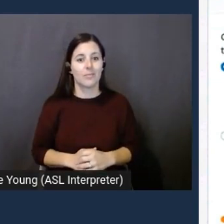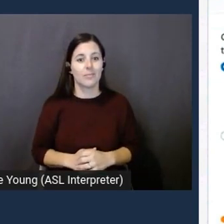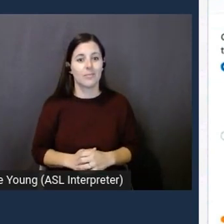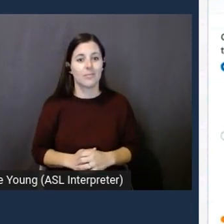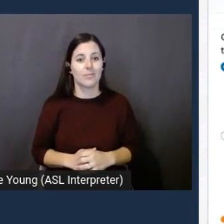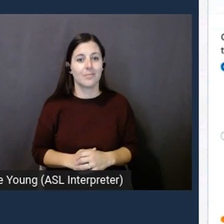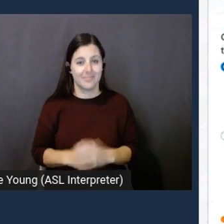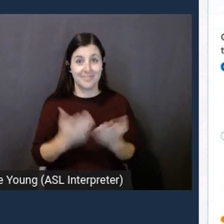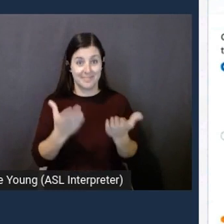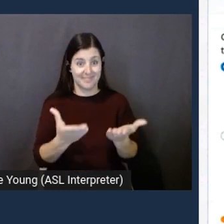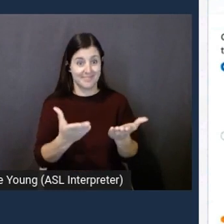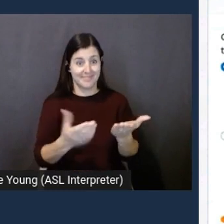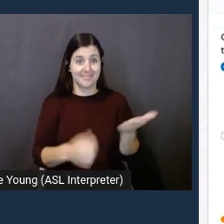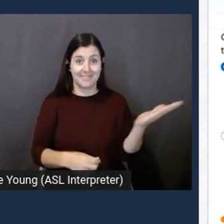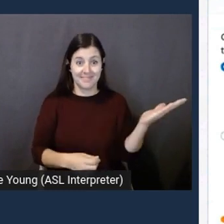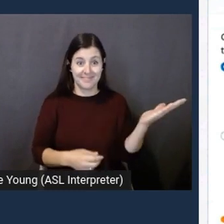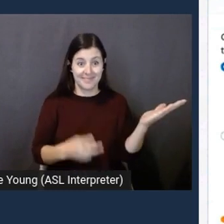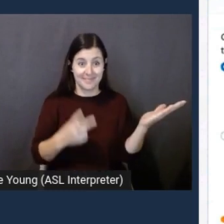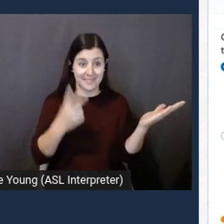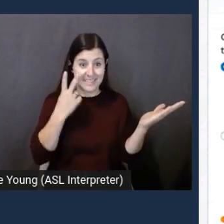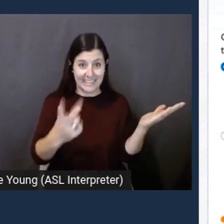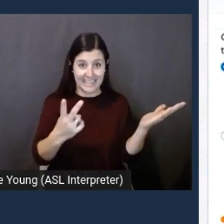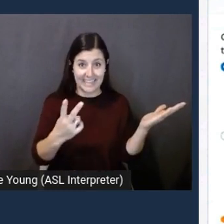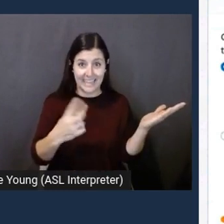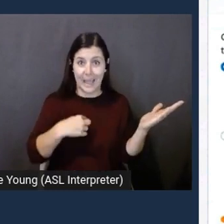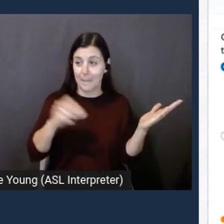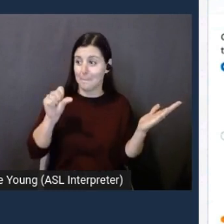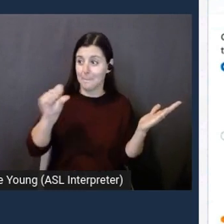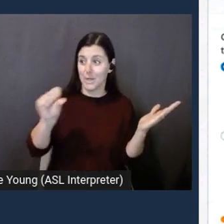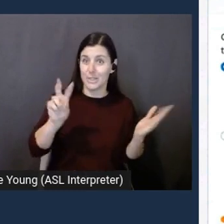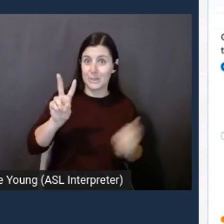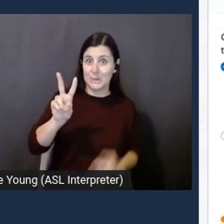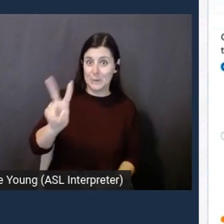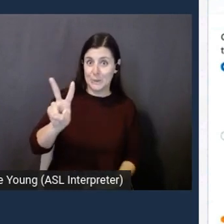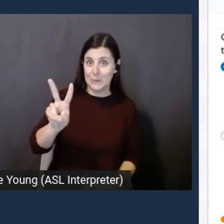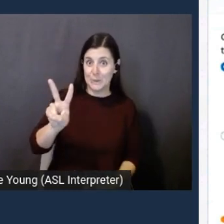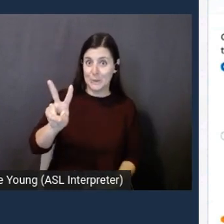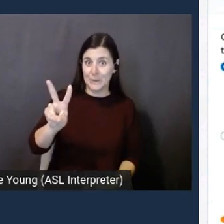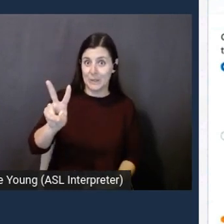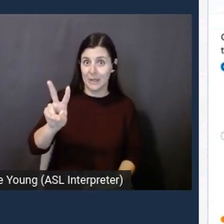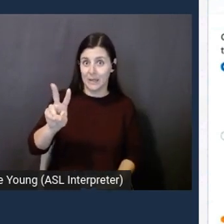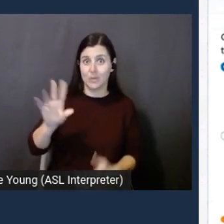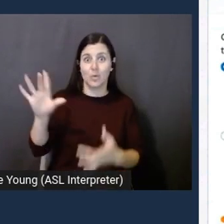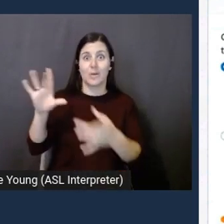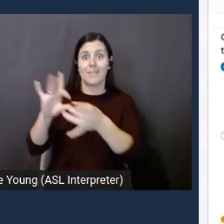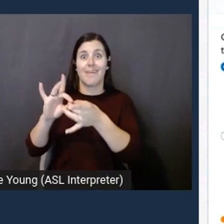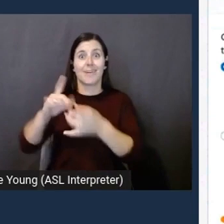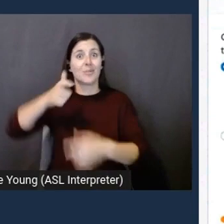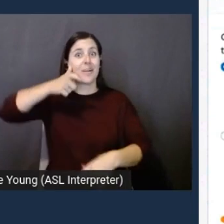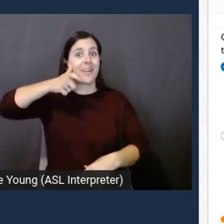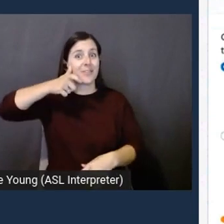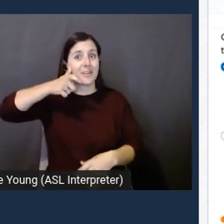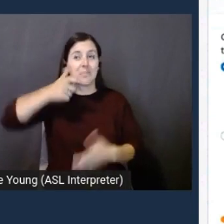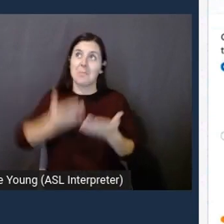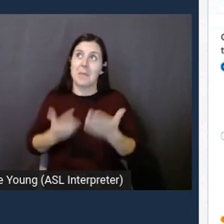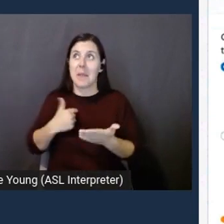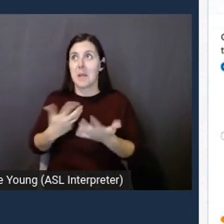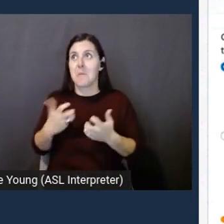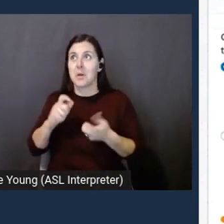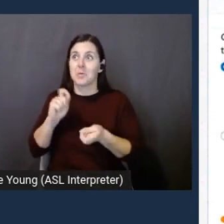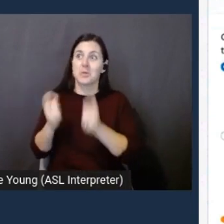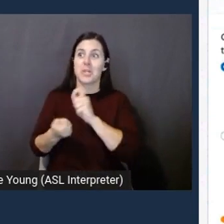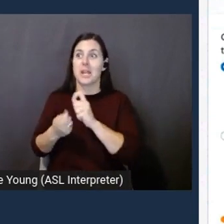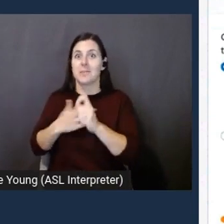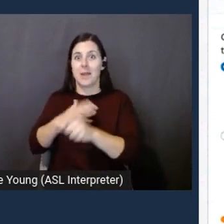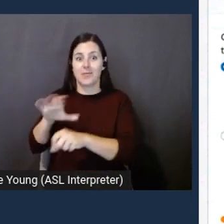So you can see that I pressed 2 because I wanted to probably change my reservation and that call came here.